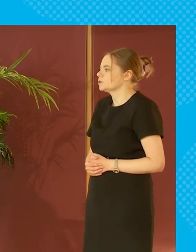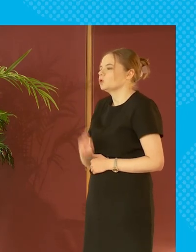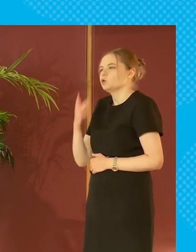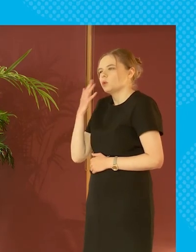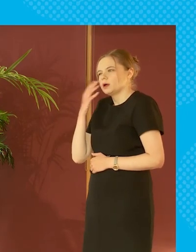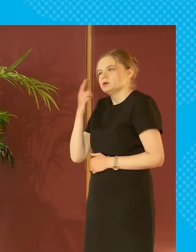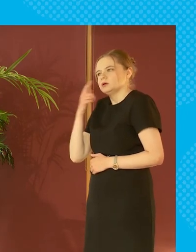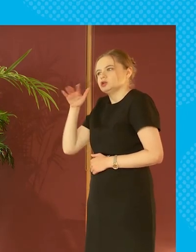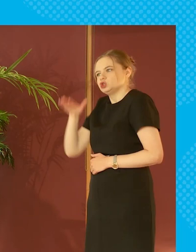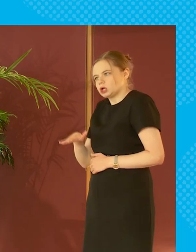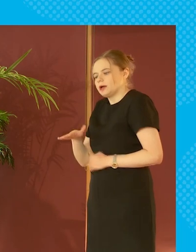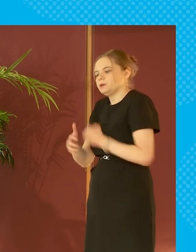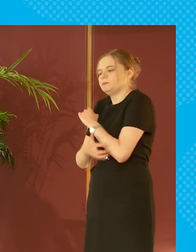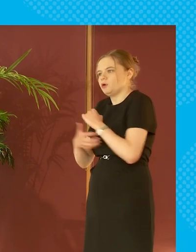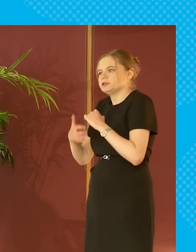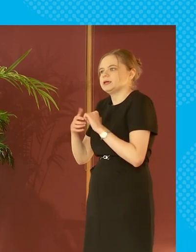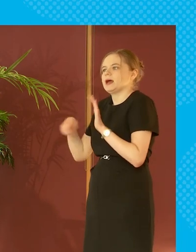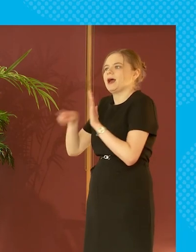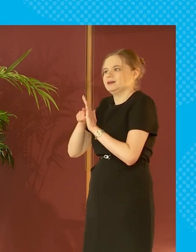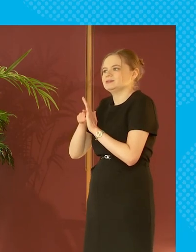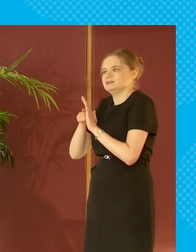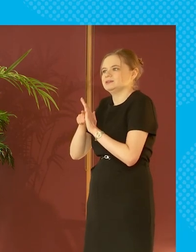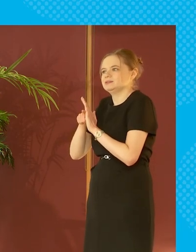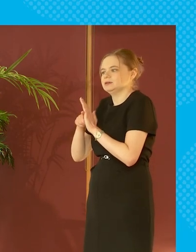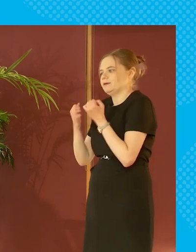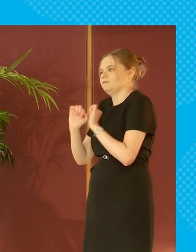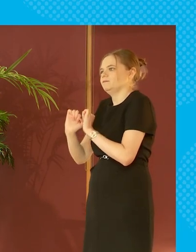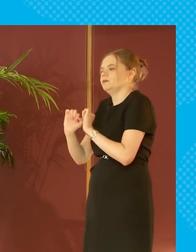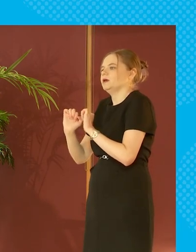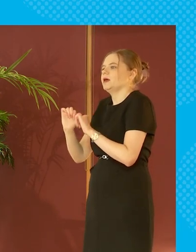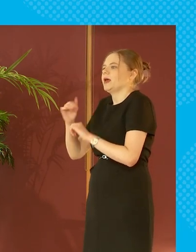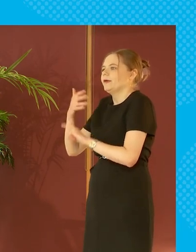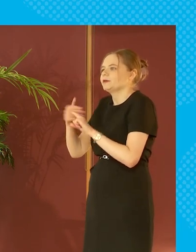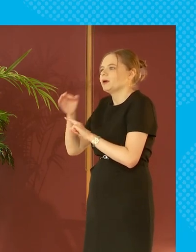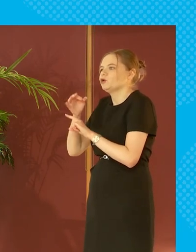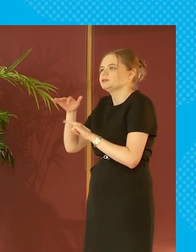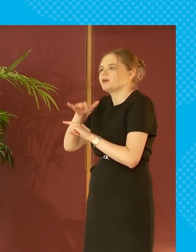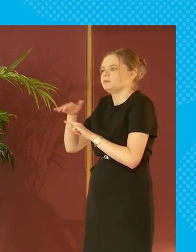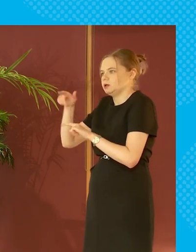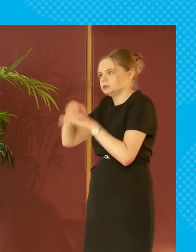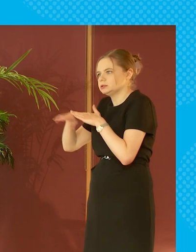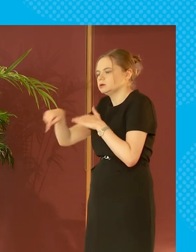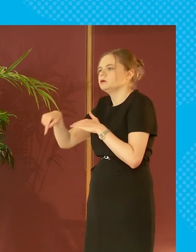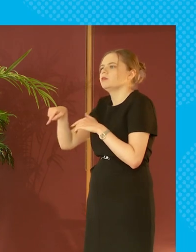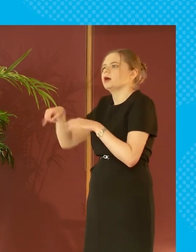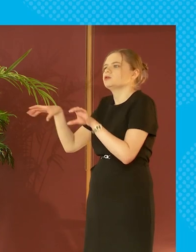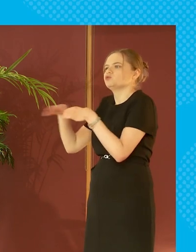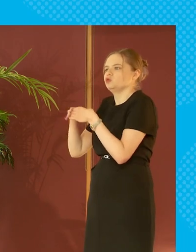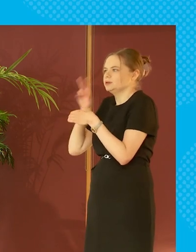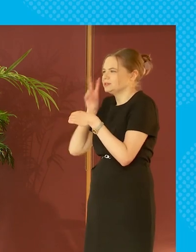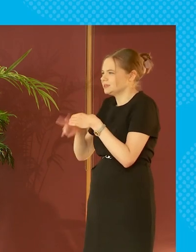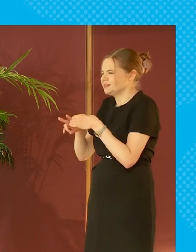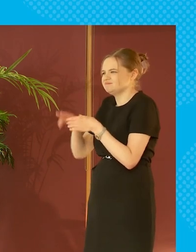groups in the child poverty act ethnic minority families are one of them this is the group where have we have seen